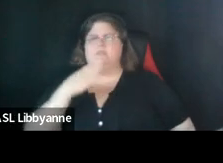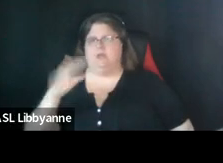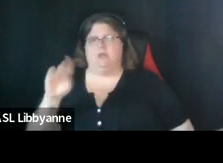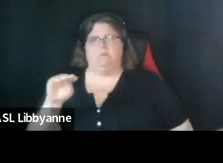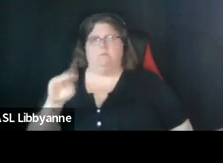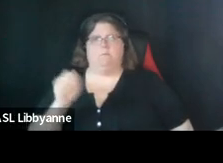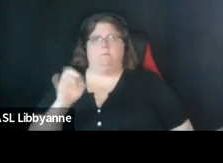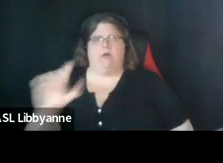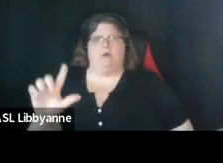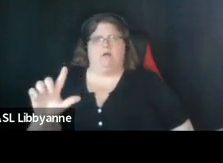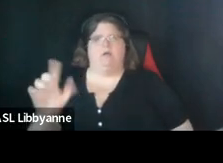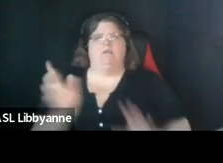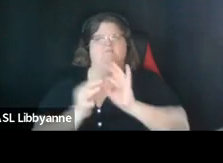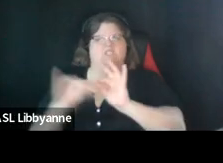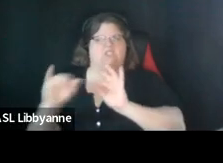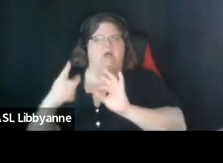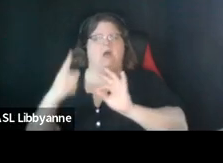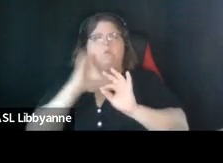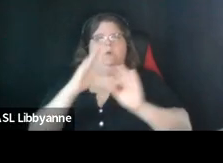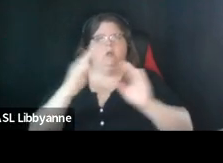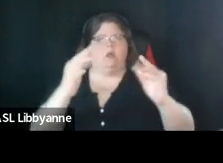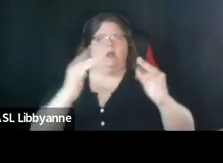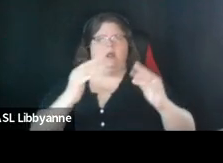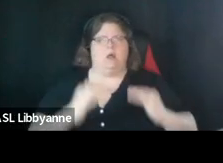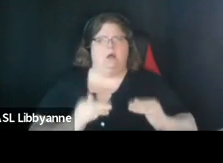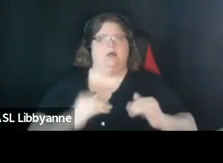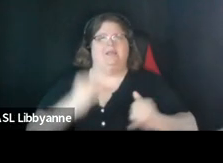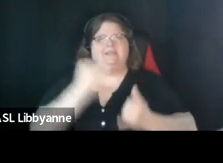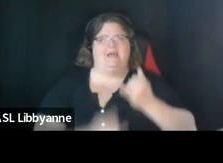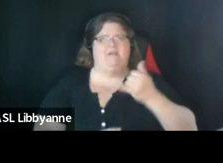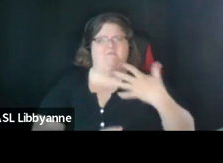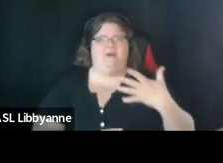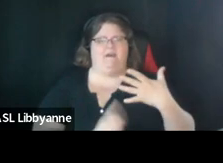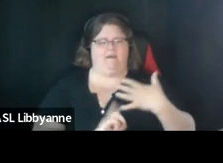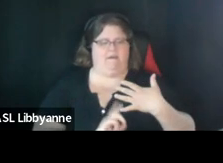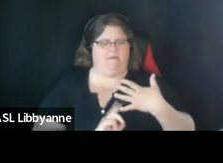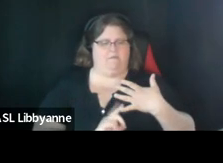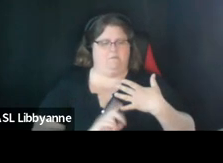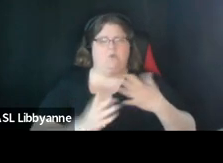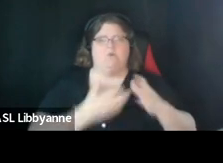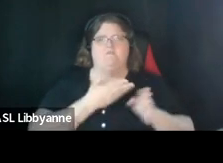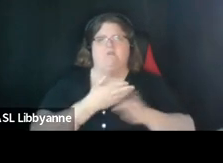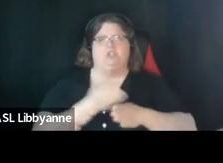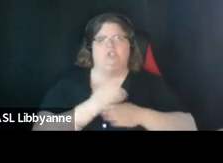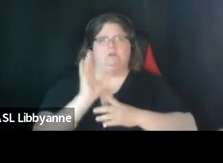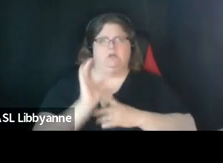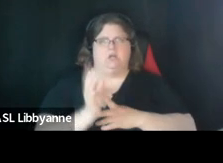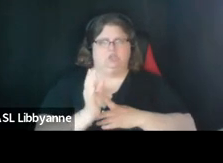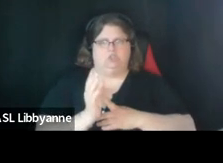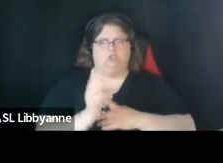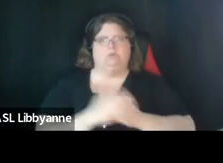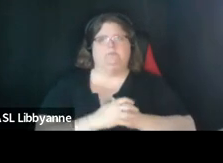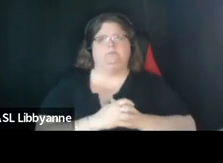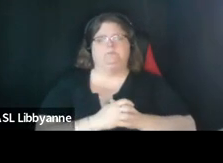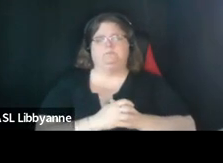mentioning that i'm going to move us on to the last number number five professional culture so um there